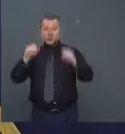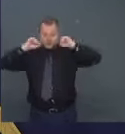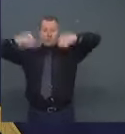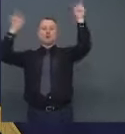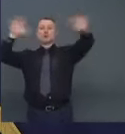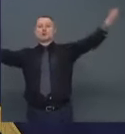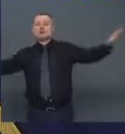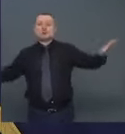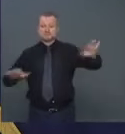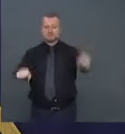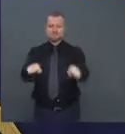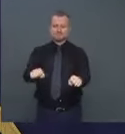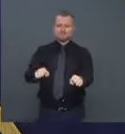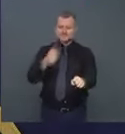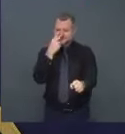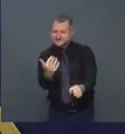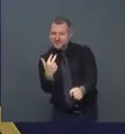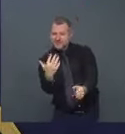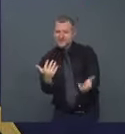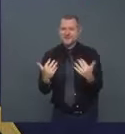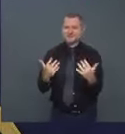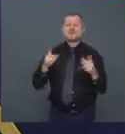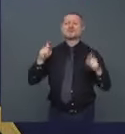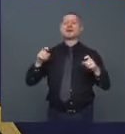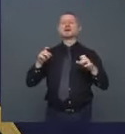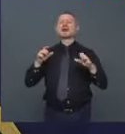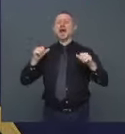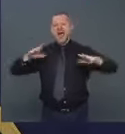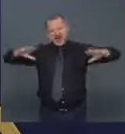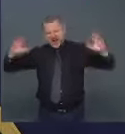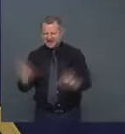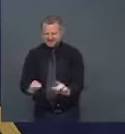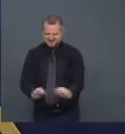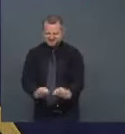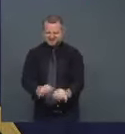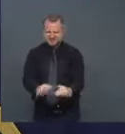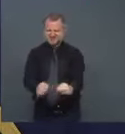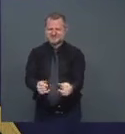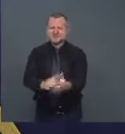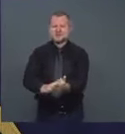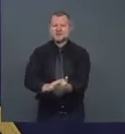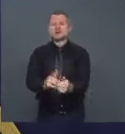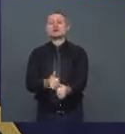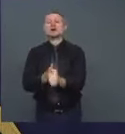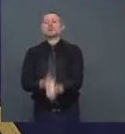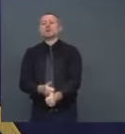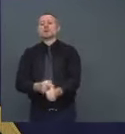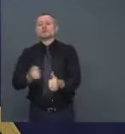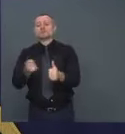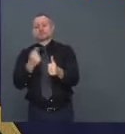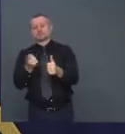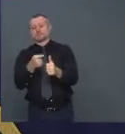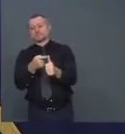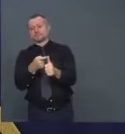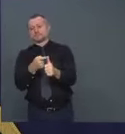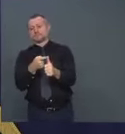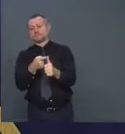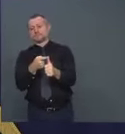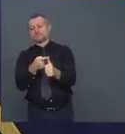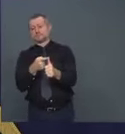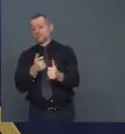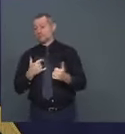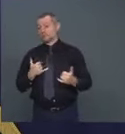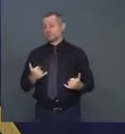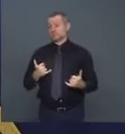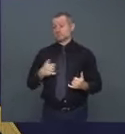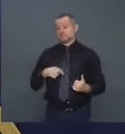the cluster. Compliance first. I don't believe we're at the point of rolling back anything.